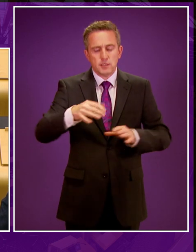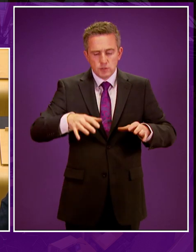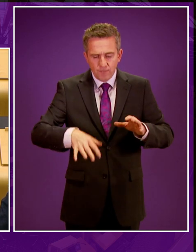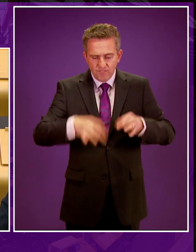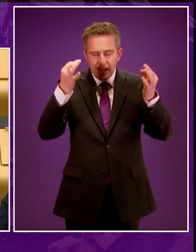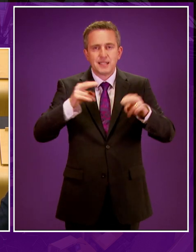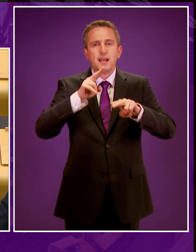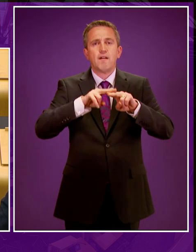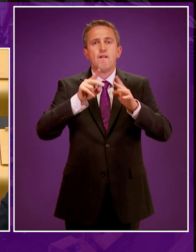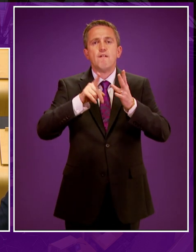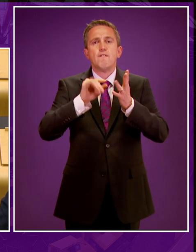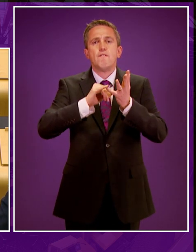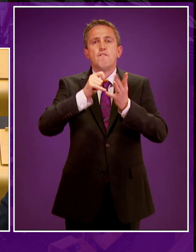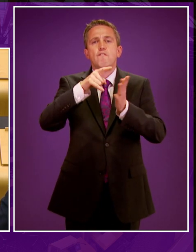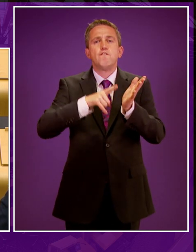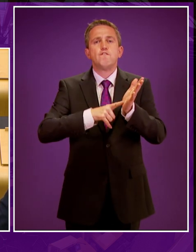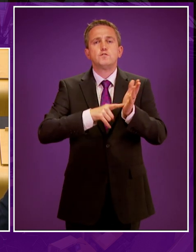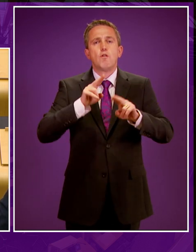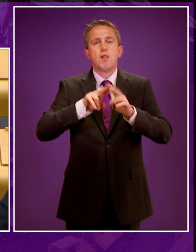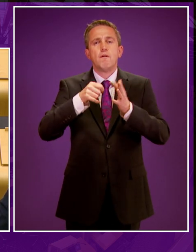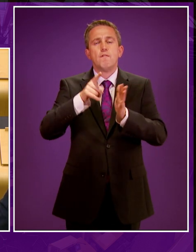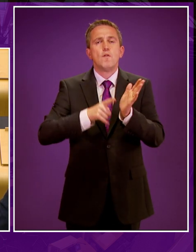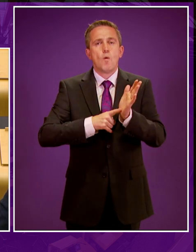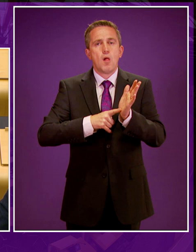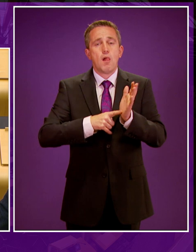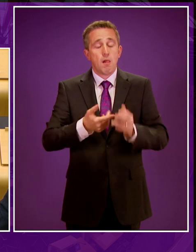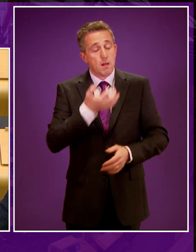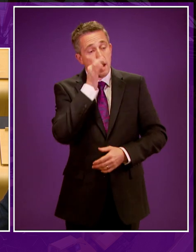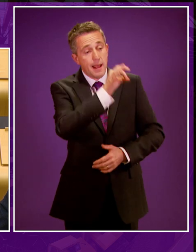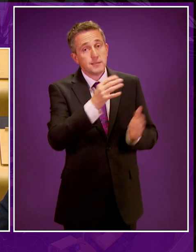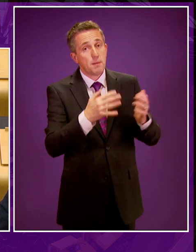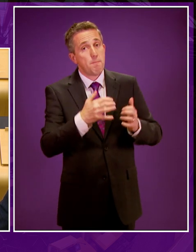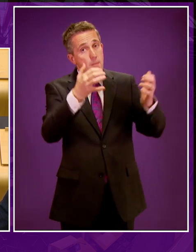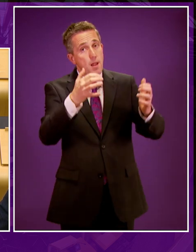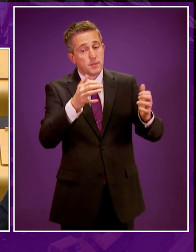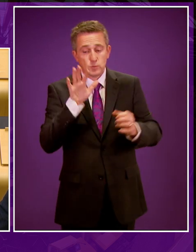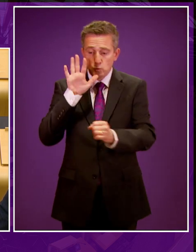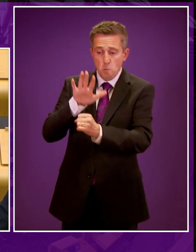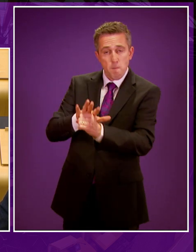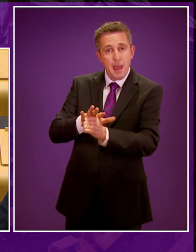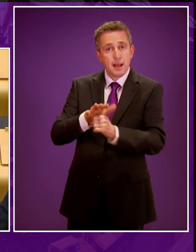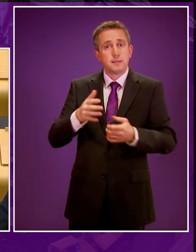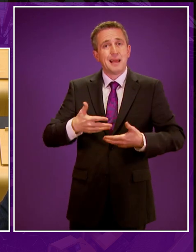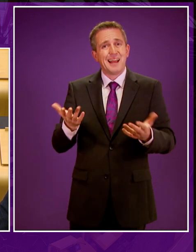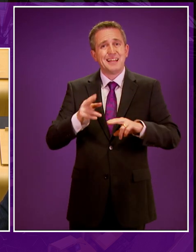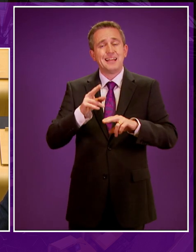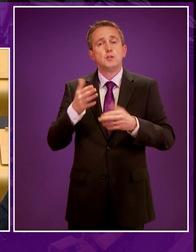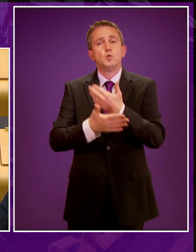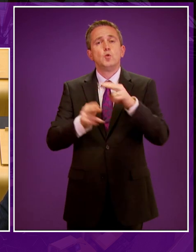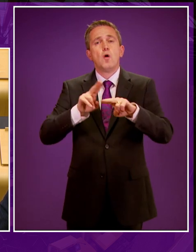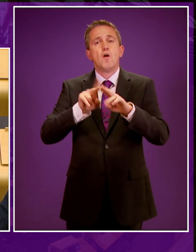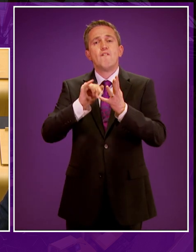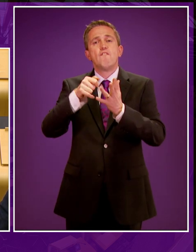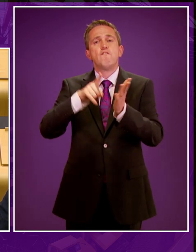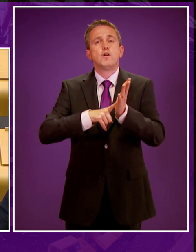extraction such as fracking and calling on the Parliament to implement a ban on unconventional fossil fuel extraction in Scotland to protect